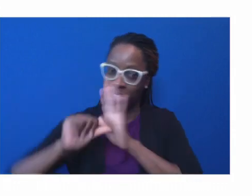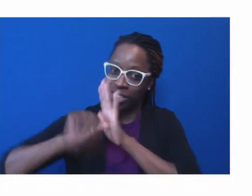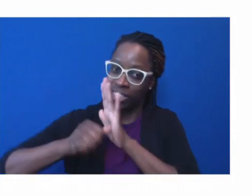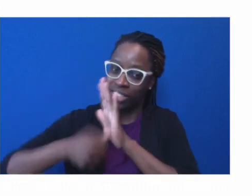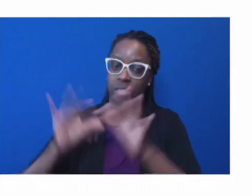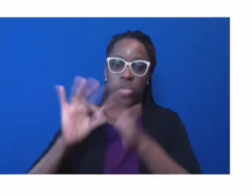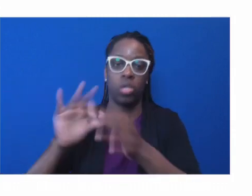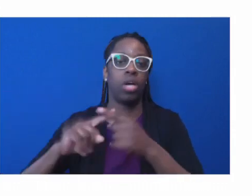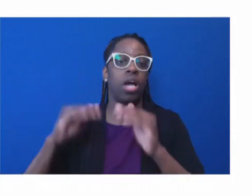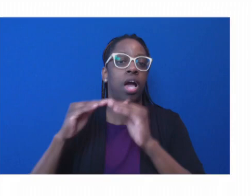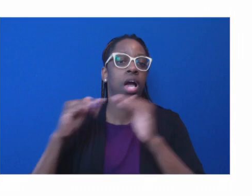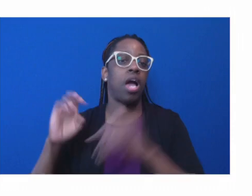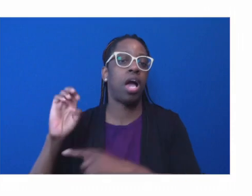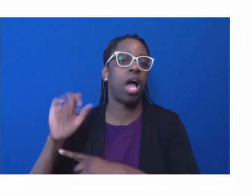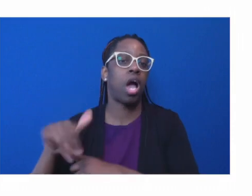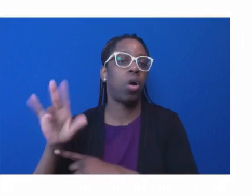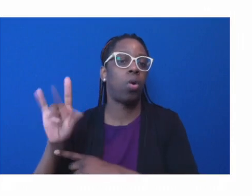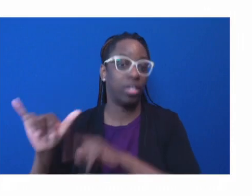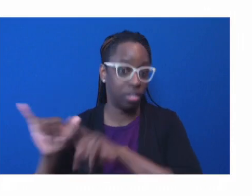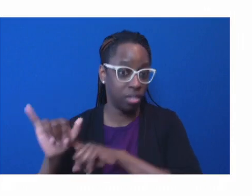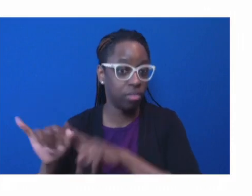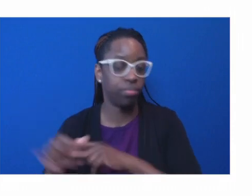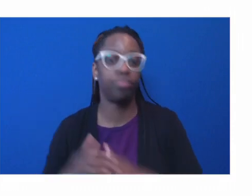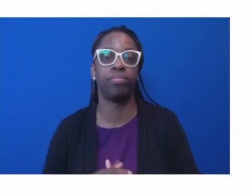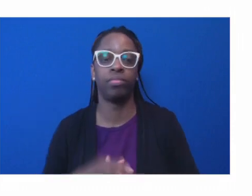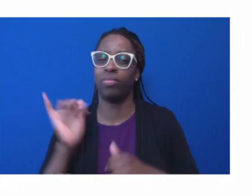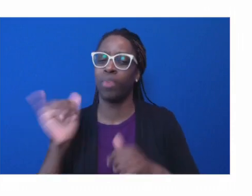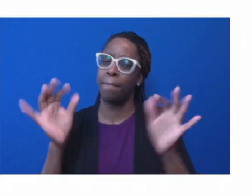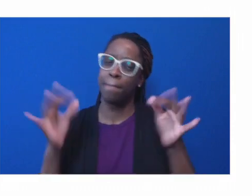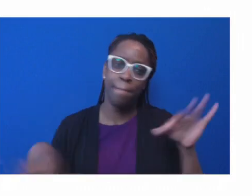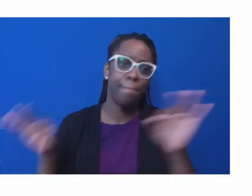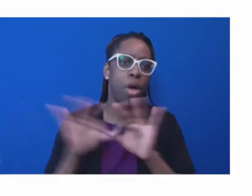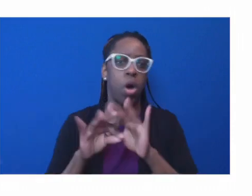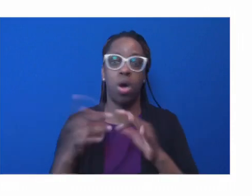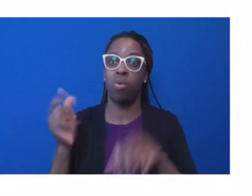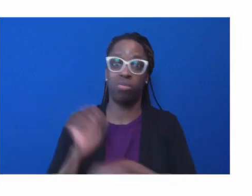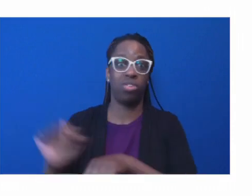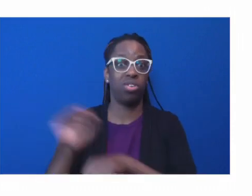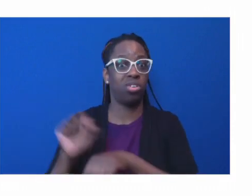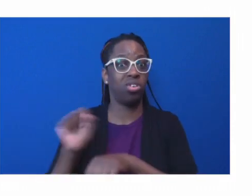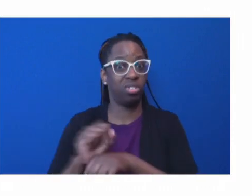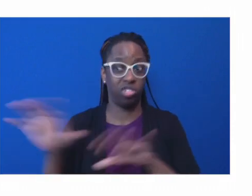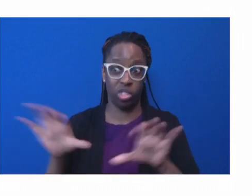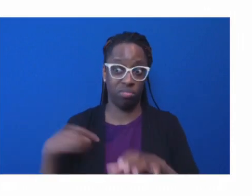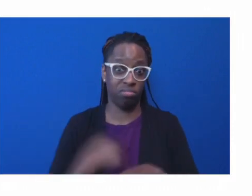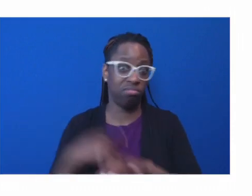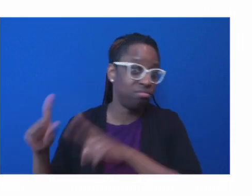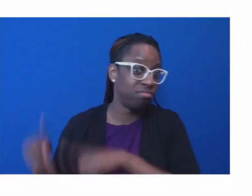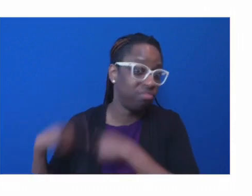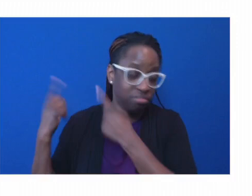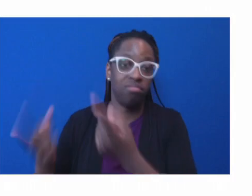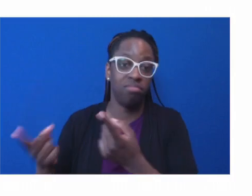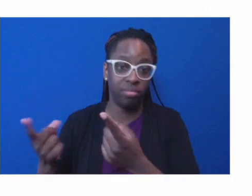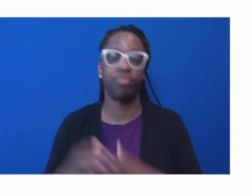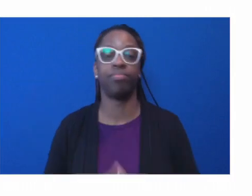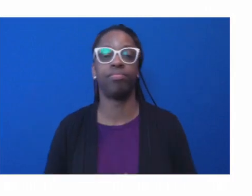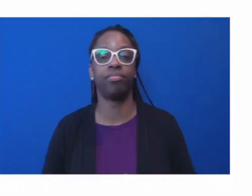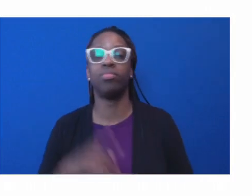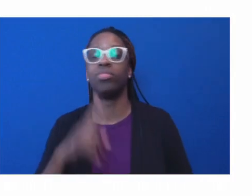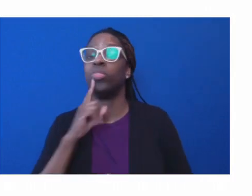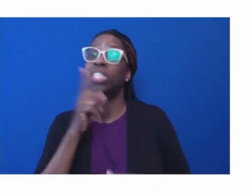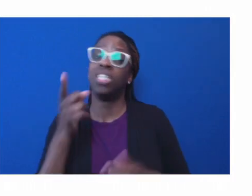work ahead. So I just think that we have to really be thinking about building trust. Um, it takes a long time. It's hard,